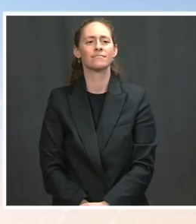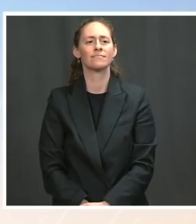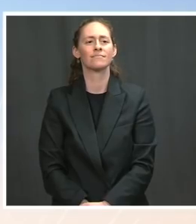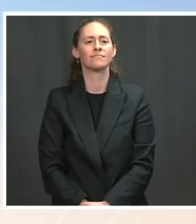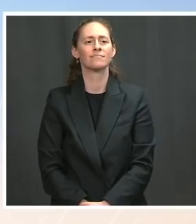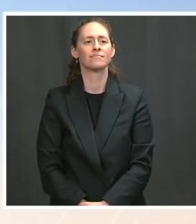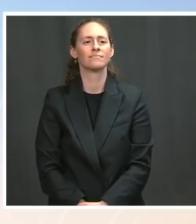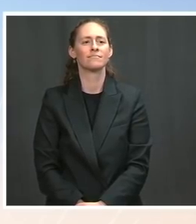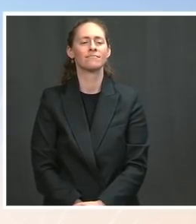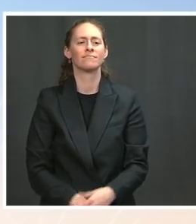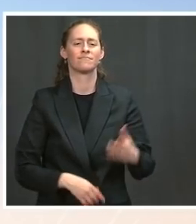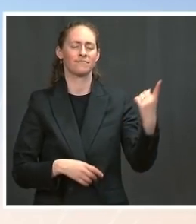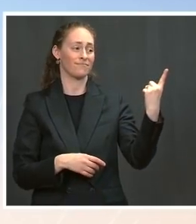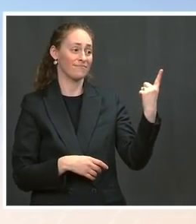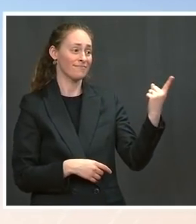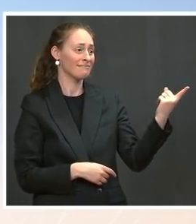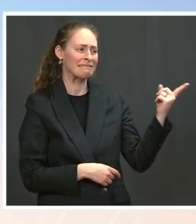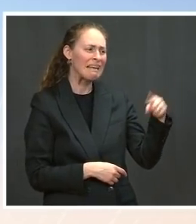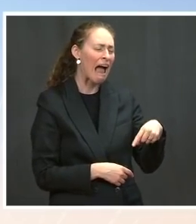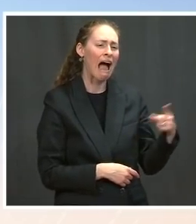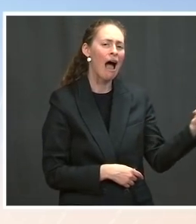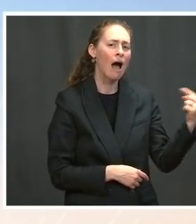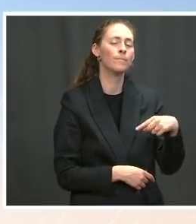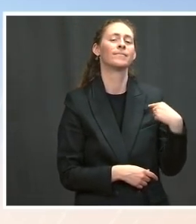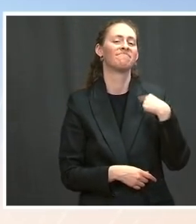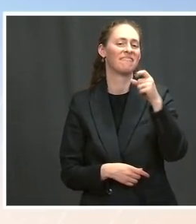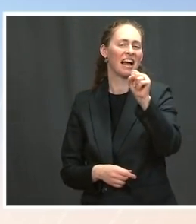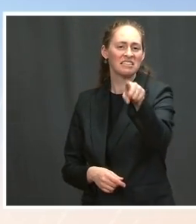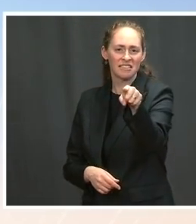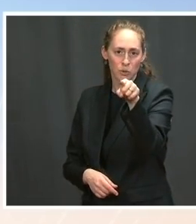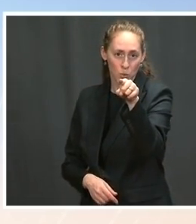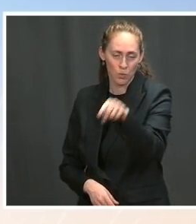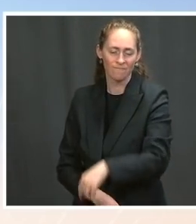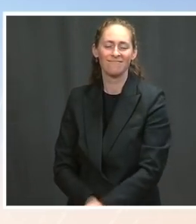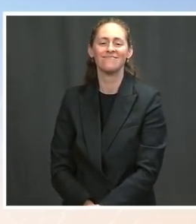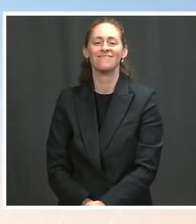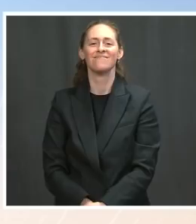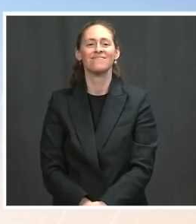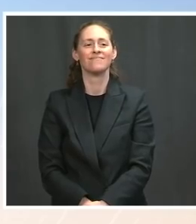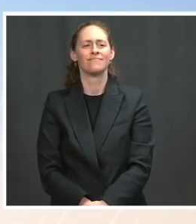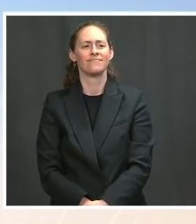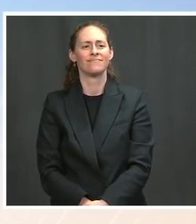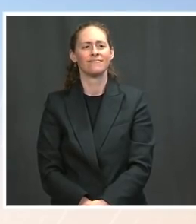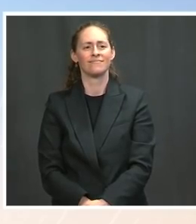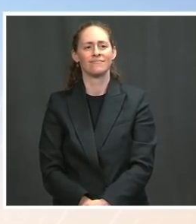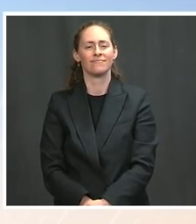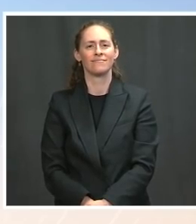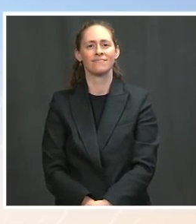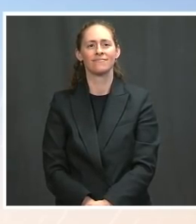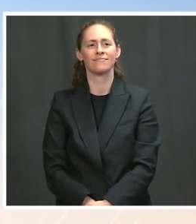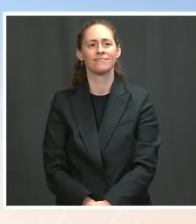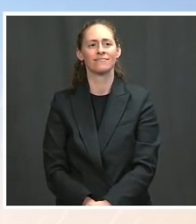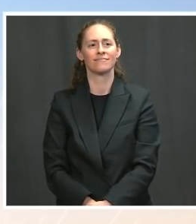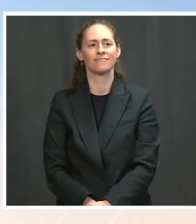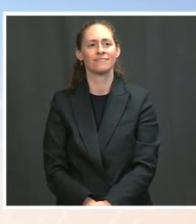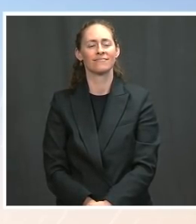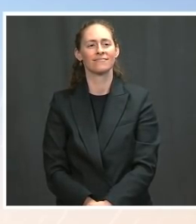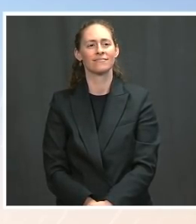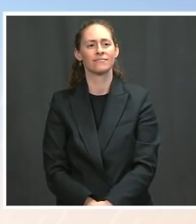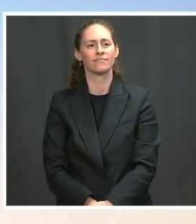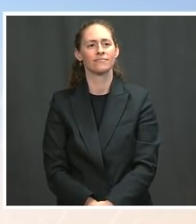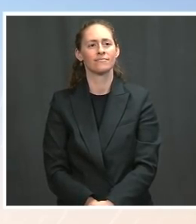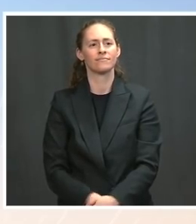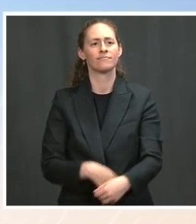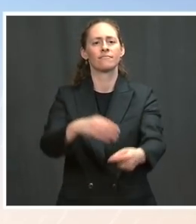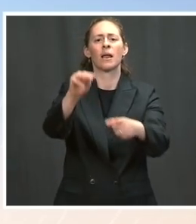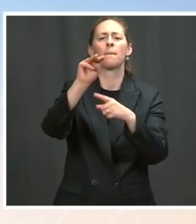Press is from some of our friends in Atlanta, and it's about the Atlanta mayor's announcement that she is not going to seek reelection. She, of